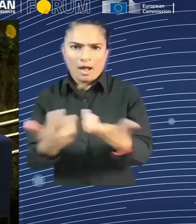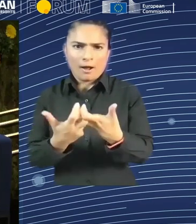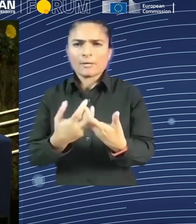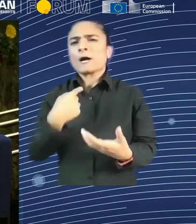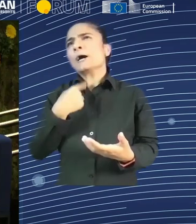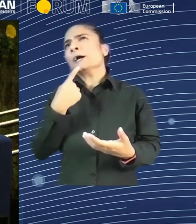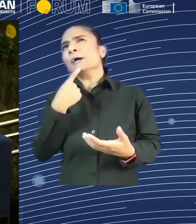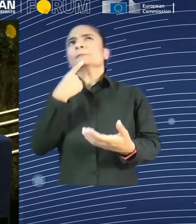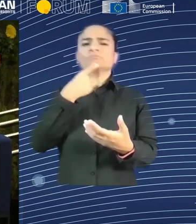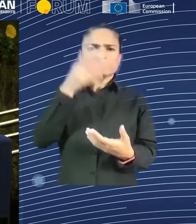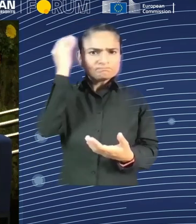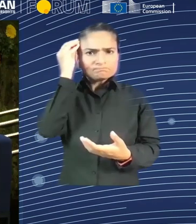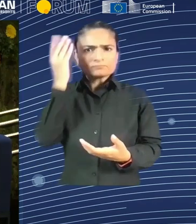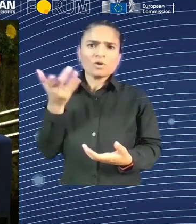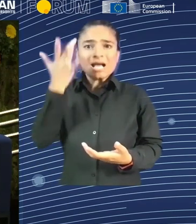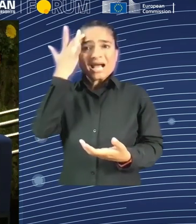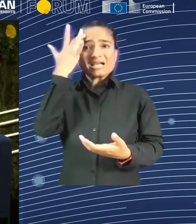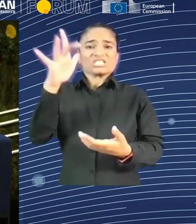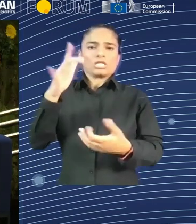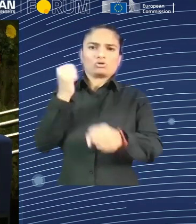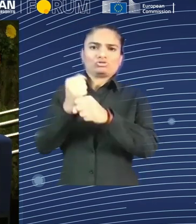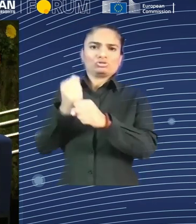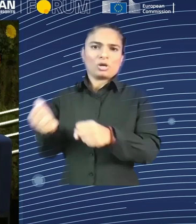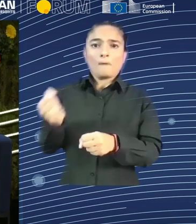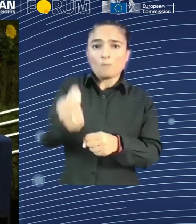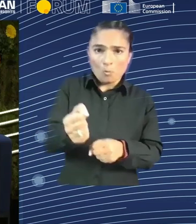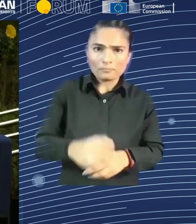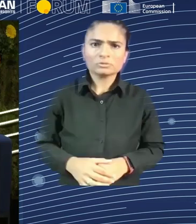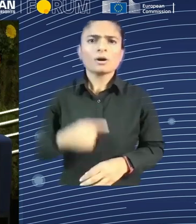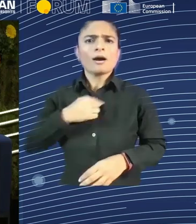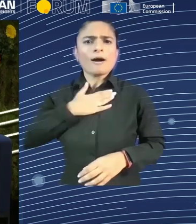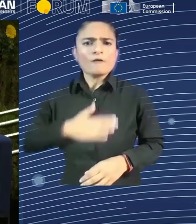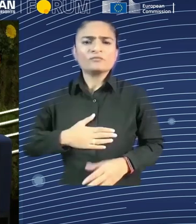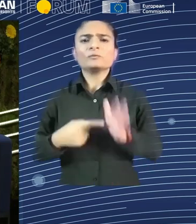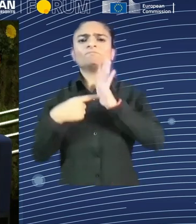video to show you how this tool works, please. Let's ask for the video, please.